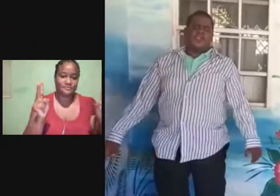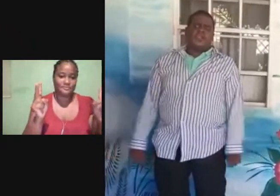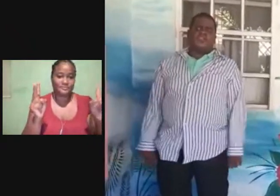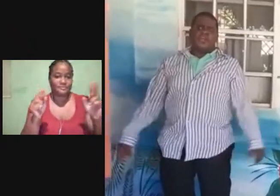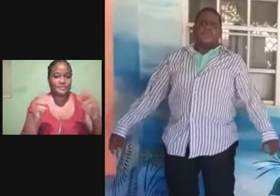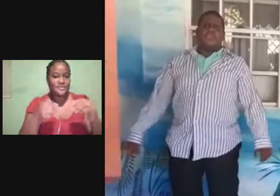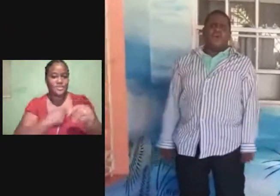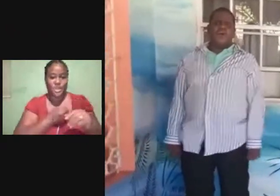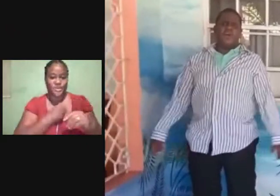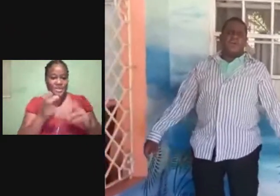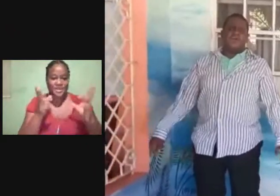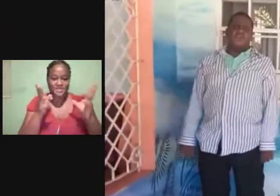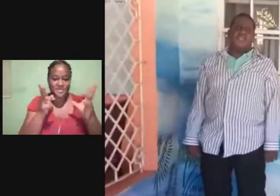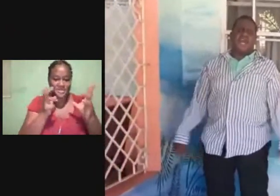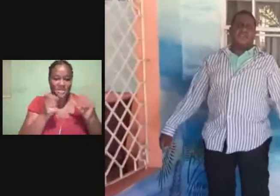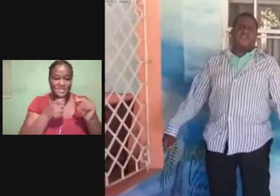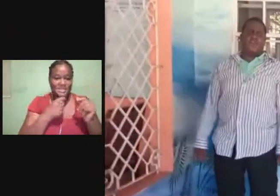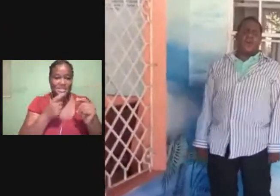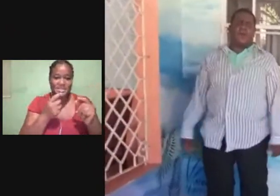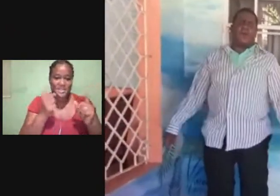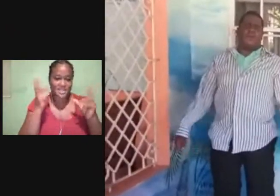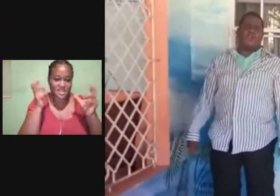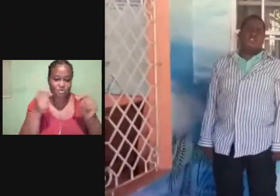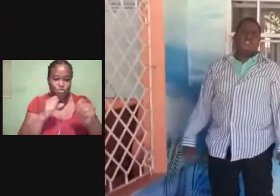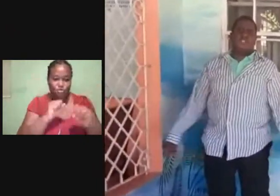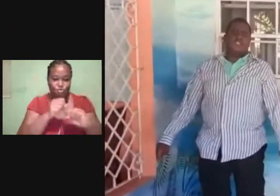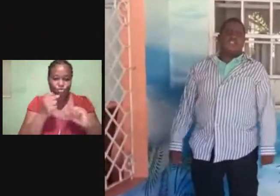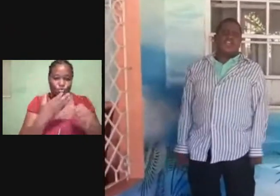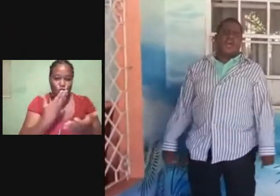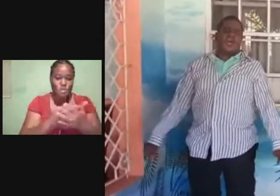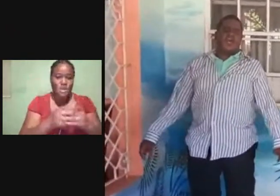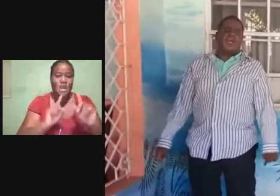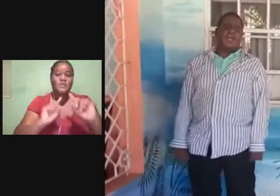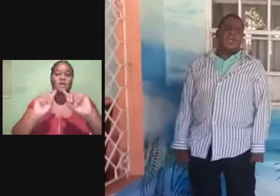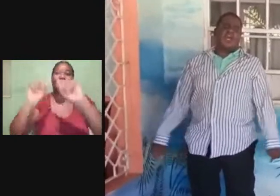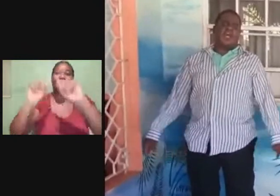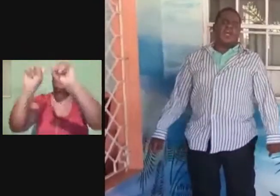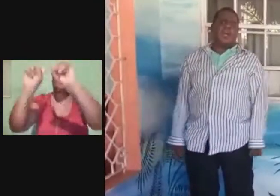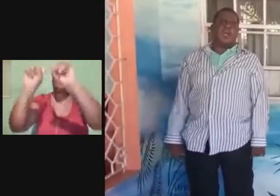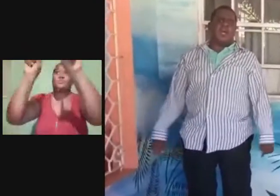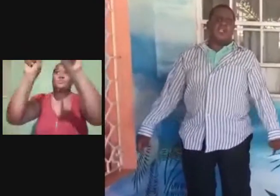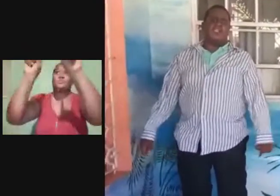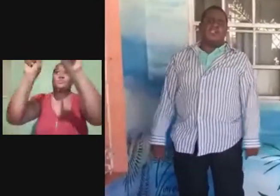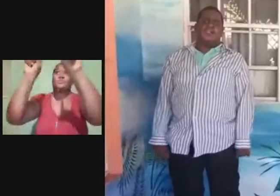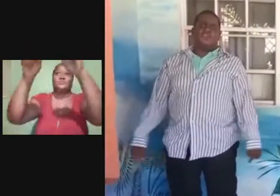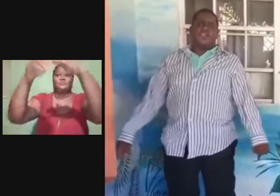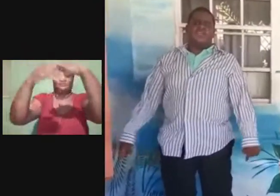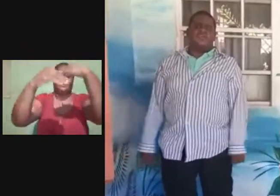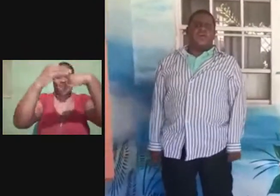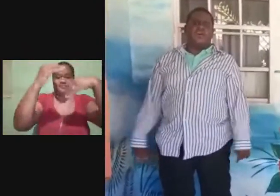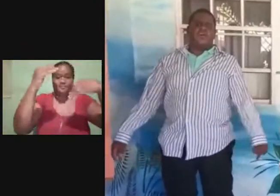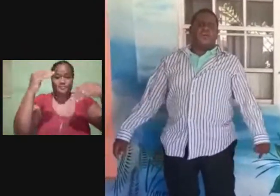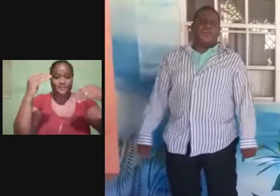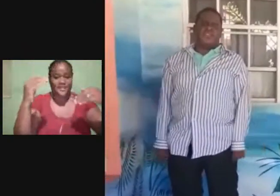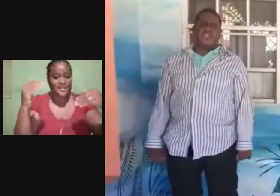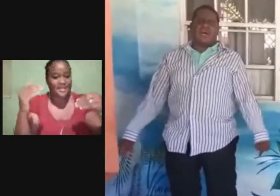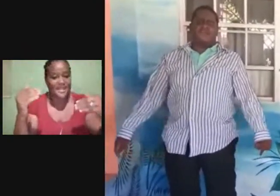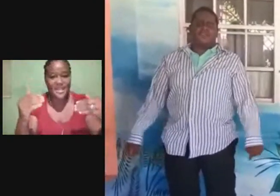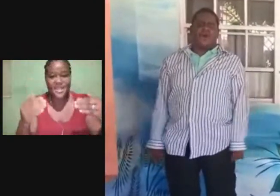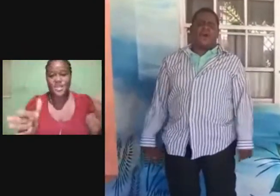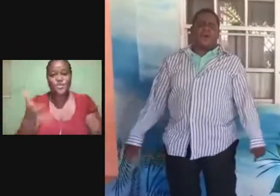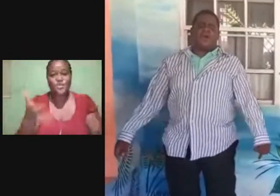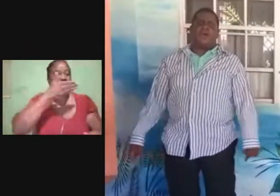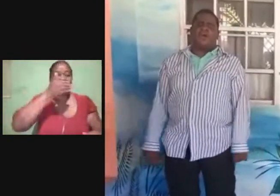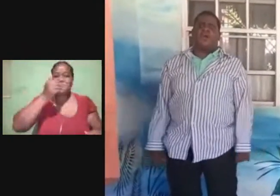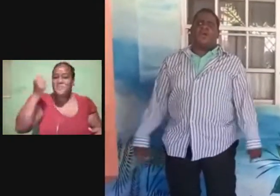We'll be worth it after all. We'll We'll be worth it